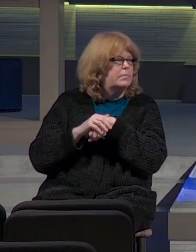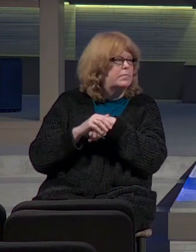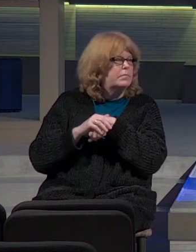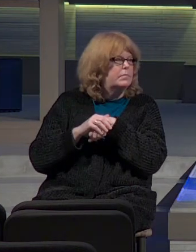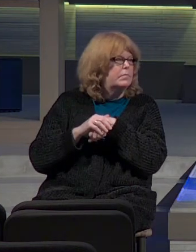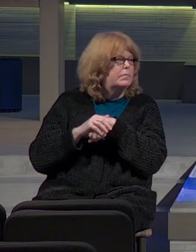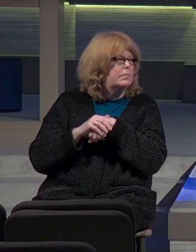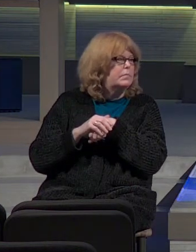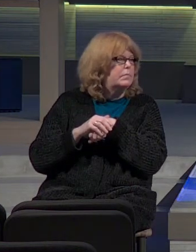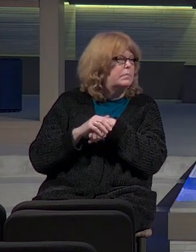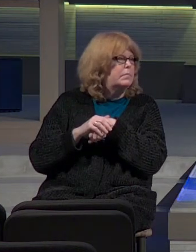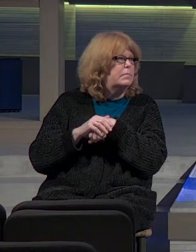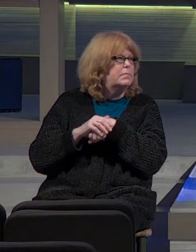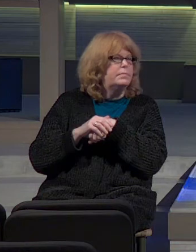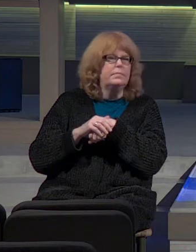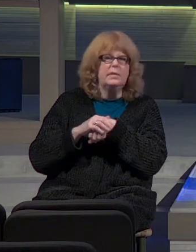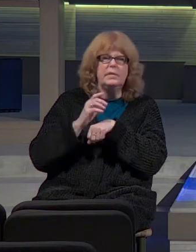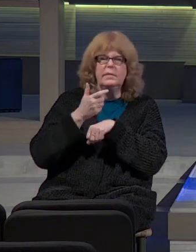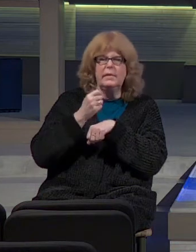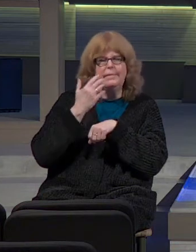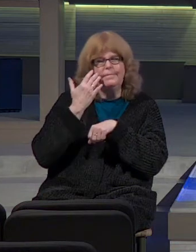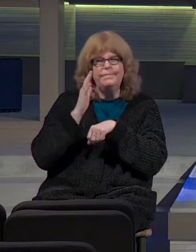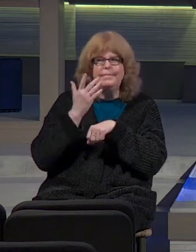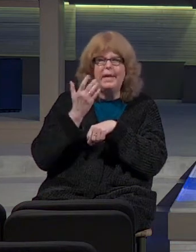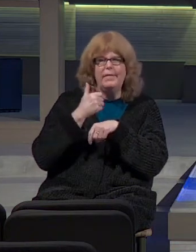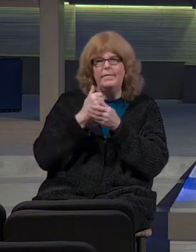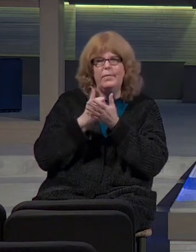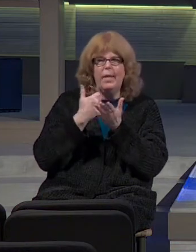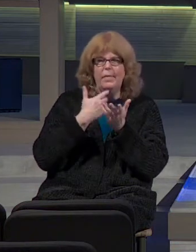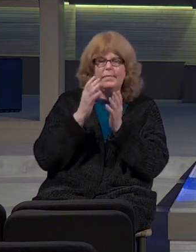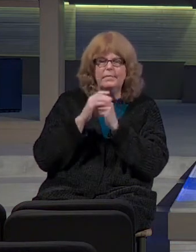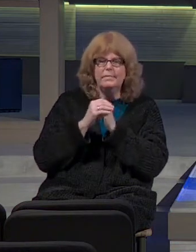Uh, well, I don't know. it, you know, already gone. Never mind.